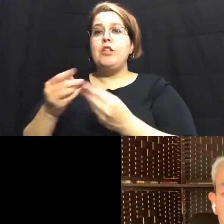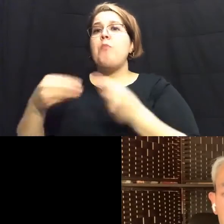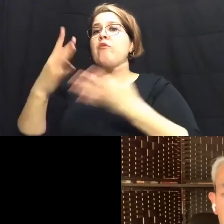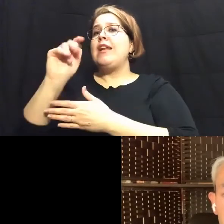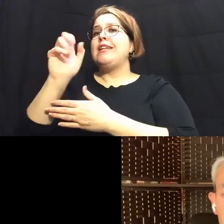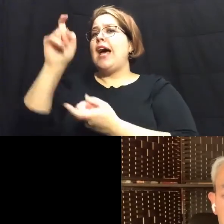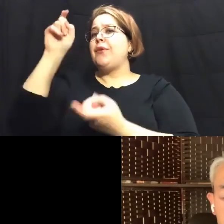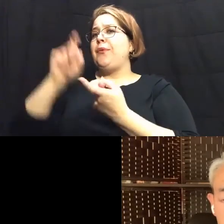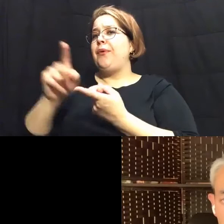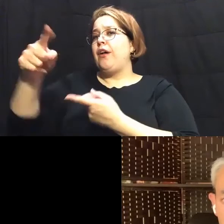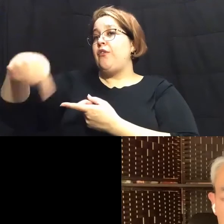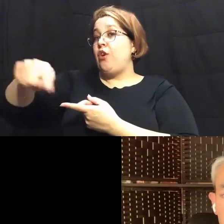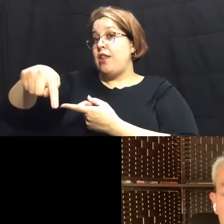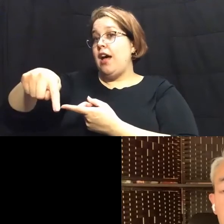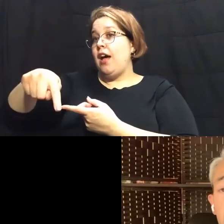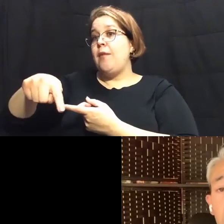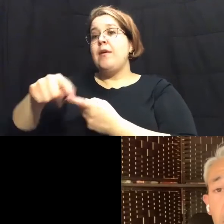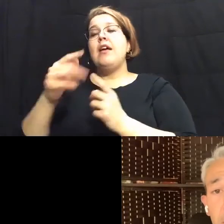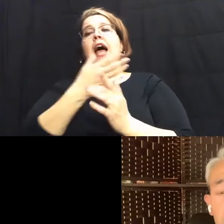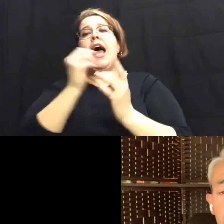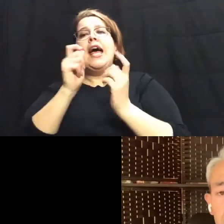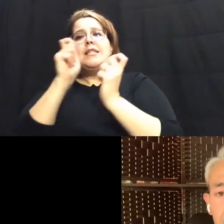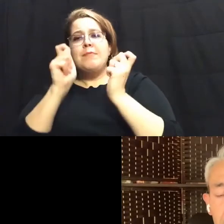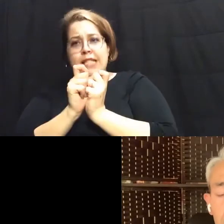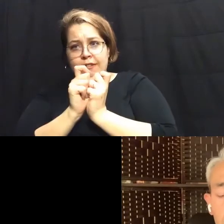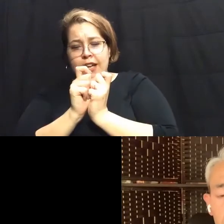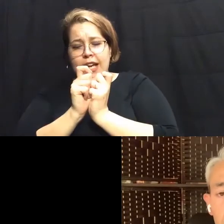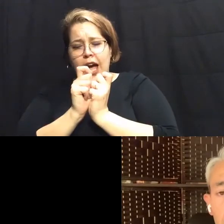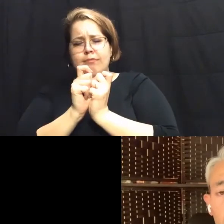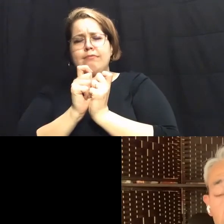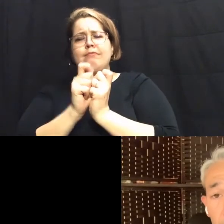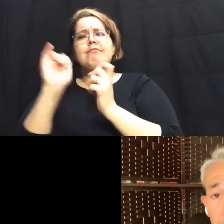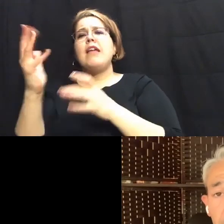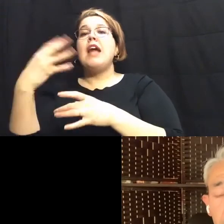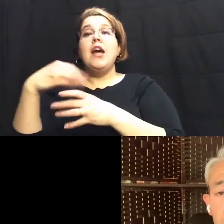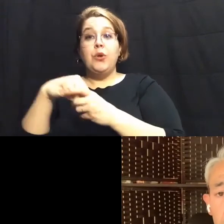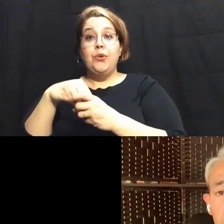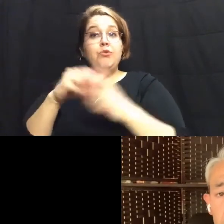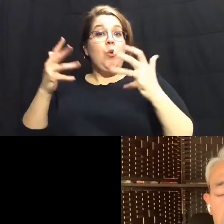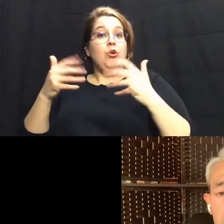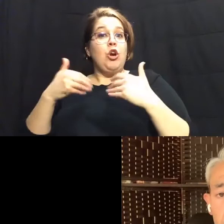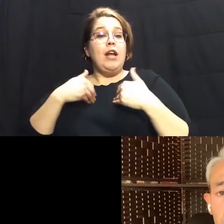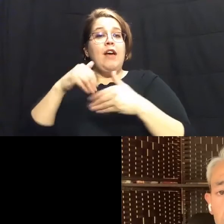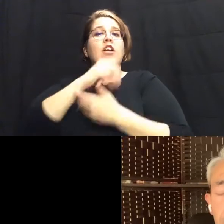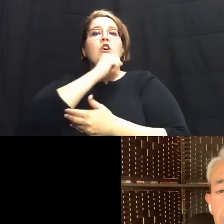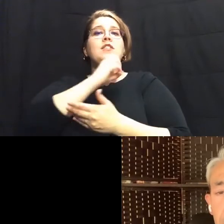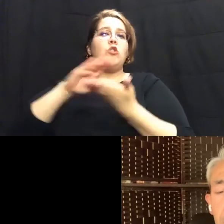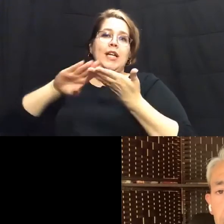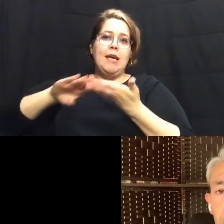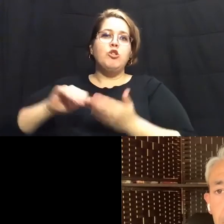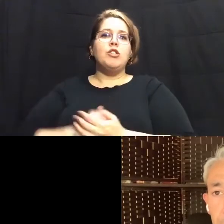for them in in in specific uh that that includes uh what we already have in our senior exemptions etc